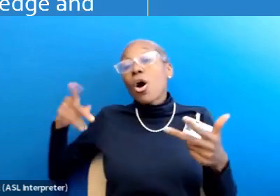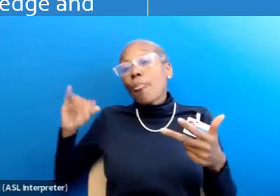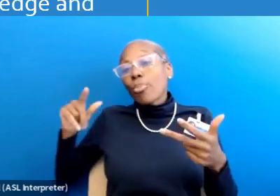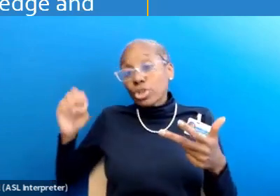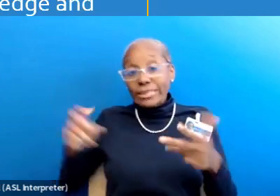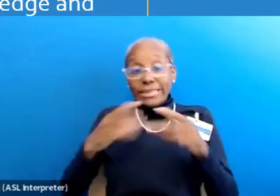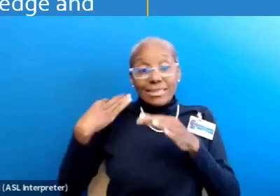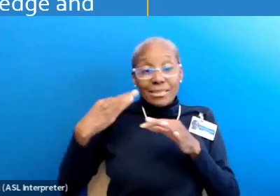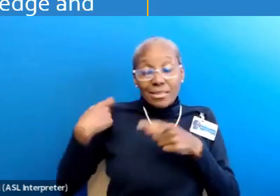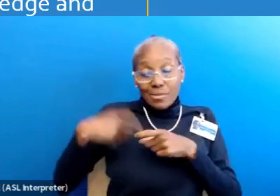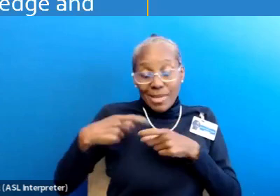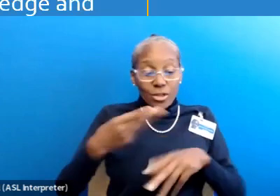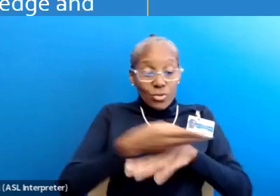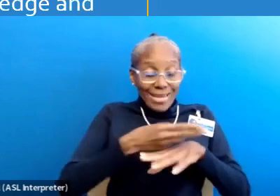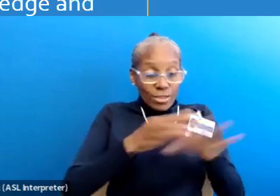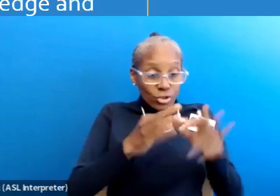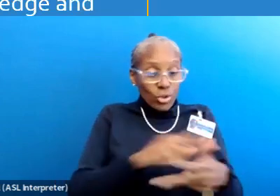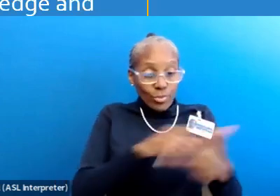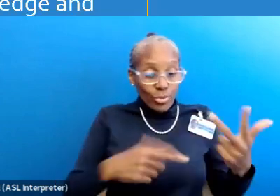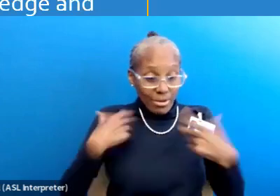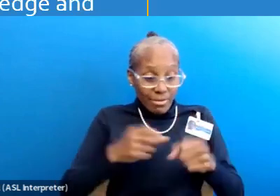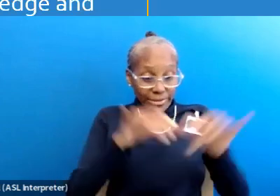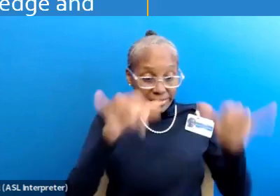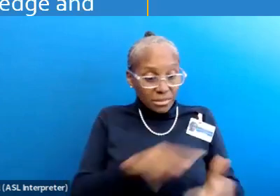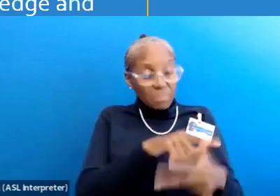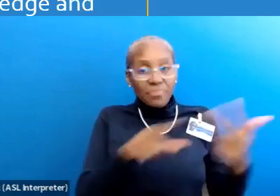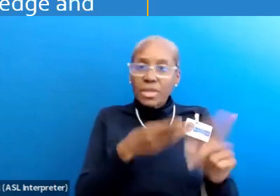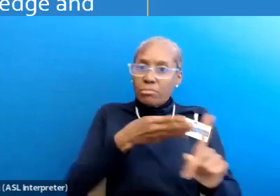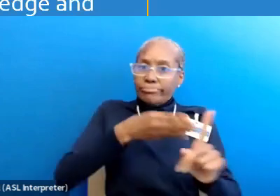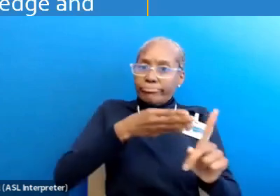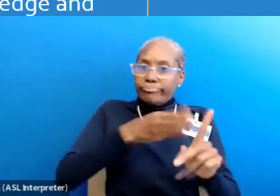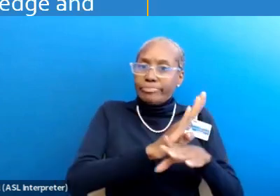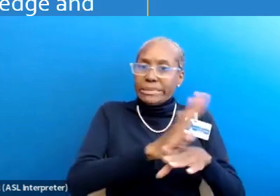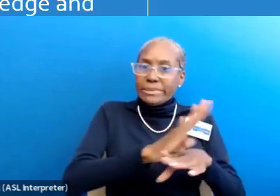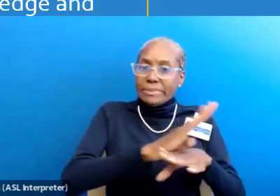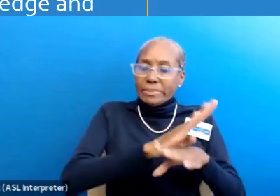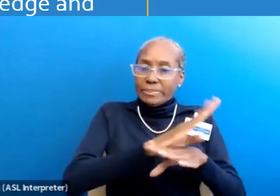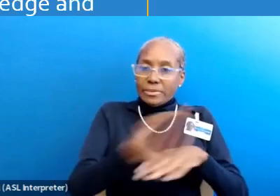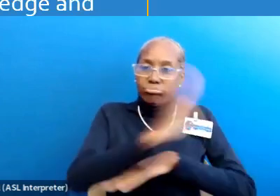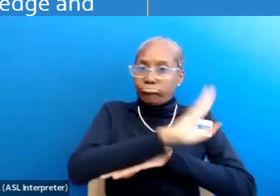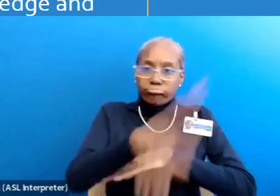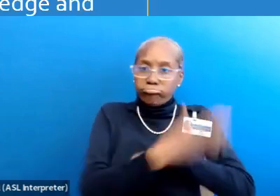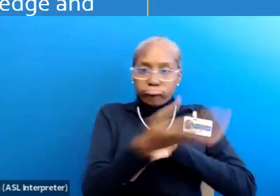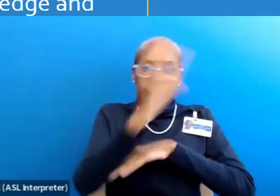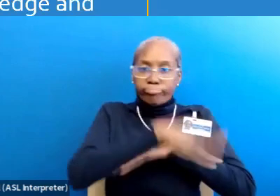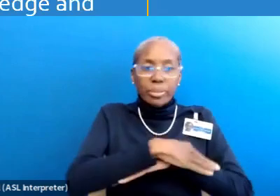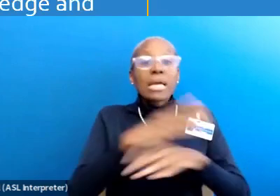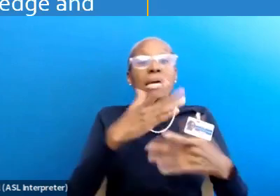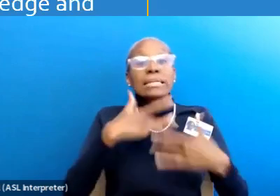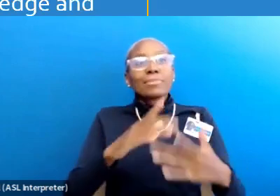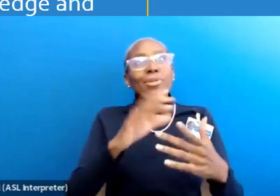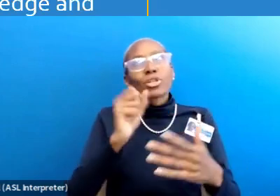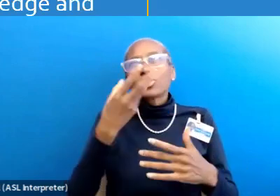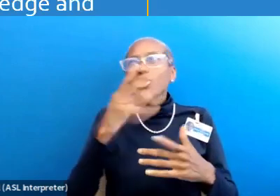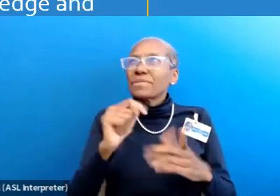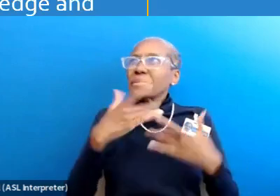Spanish interpreter, or a Haitian interpreter in our health system, was going to be busy day in and day out. In a typical ship, they